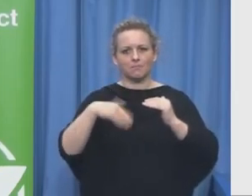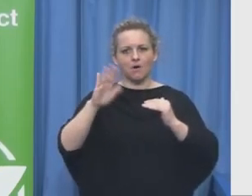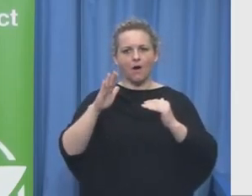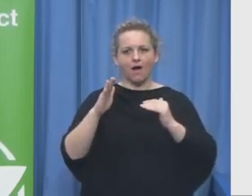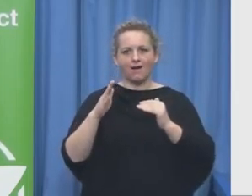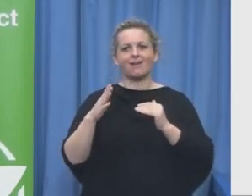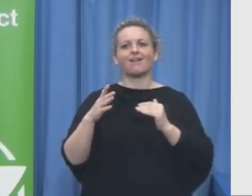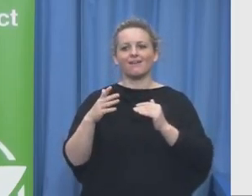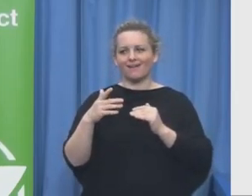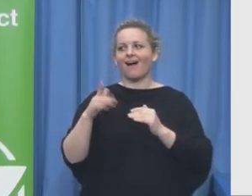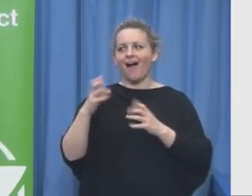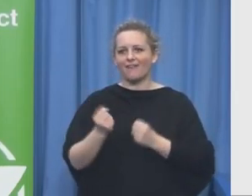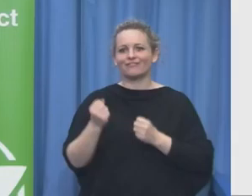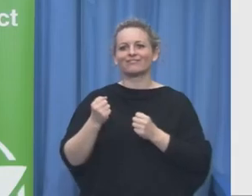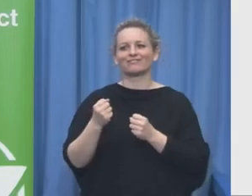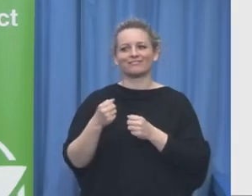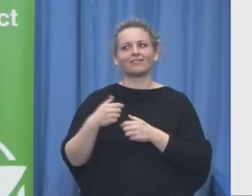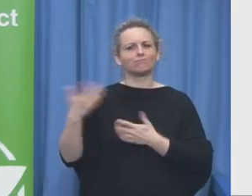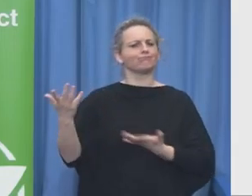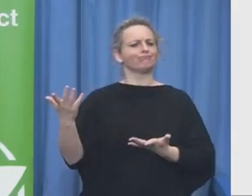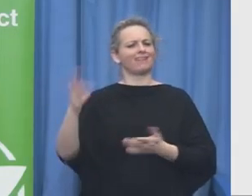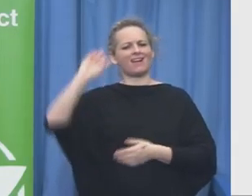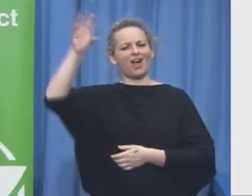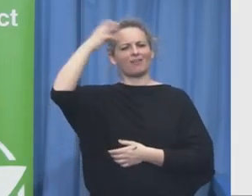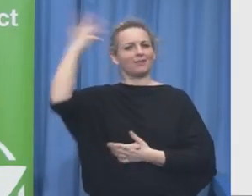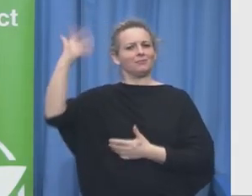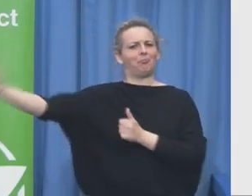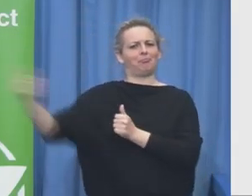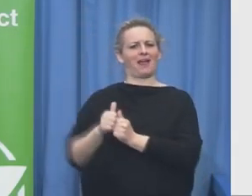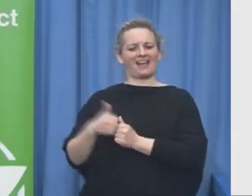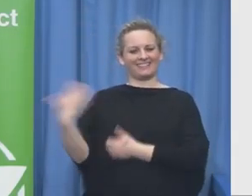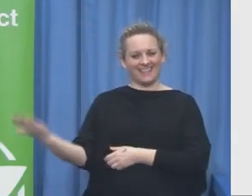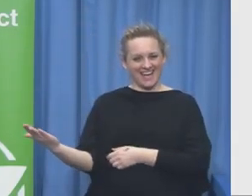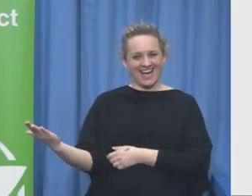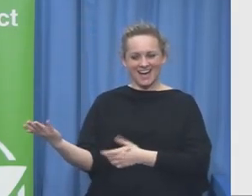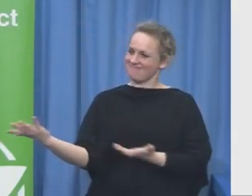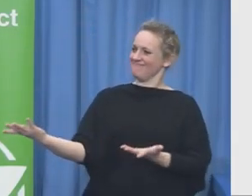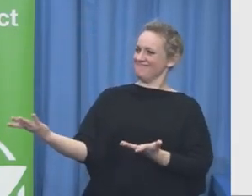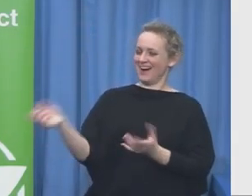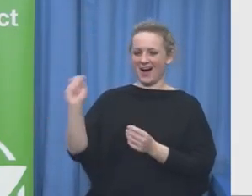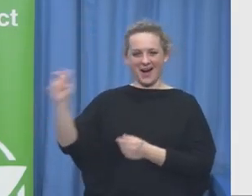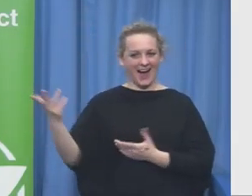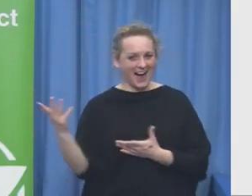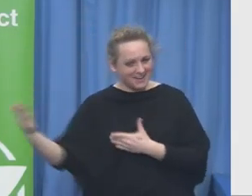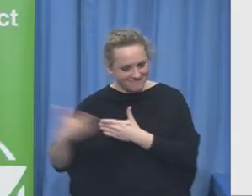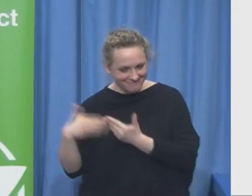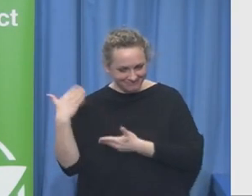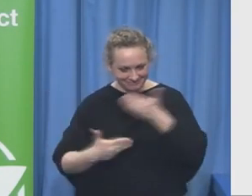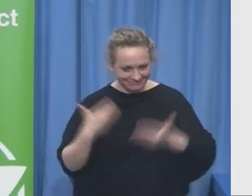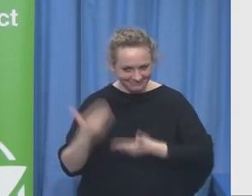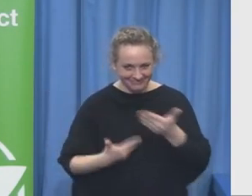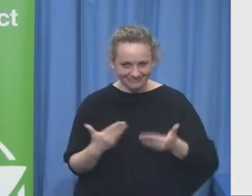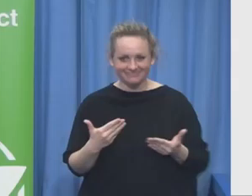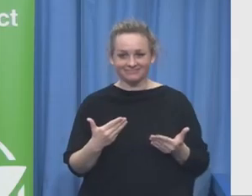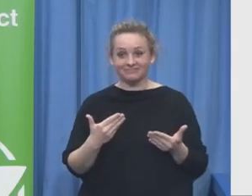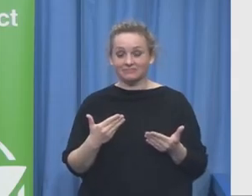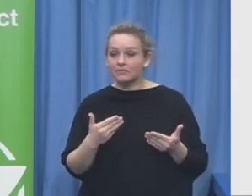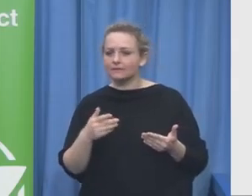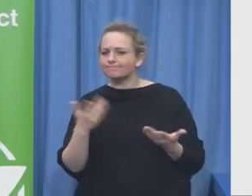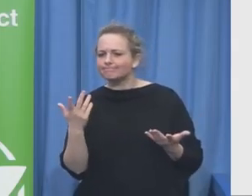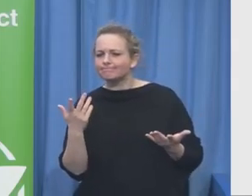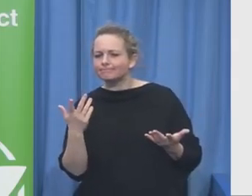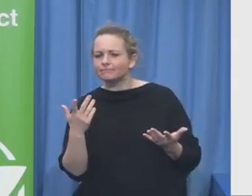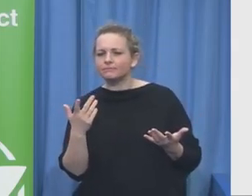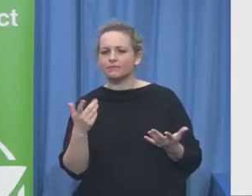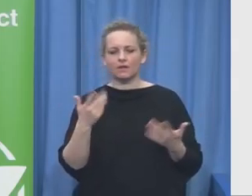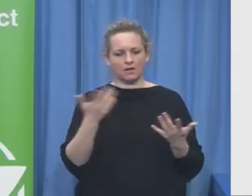what is important in order to make this successful is to identify each one of the partners what's their added value what are we